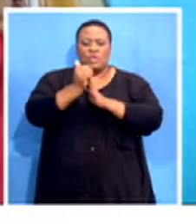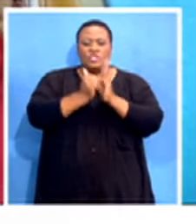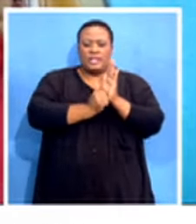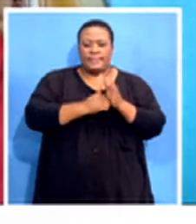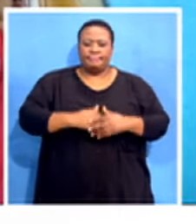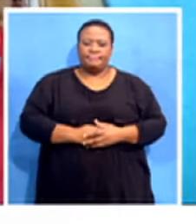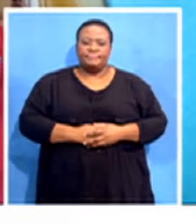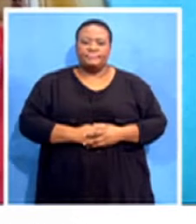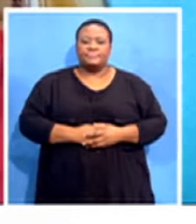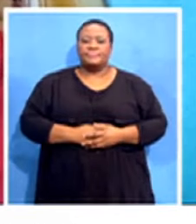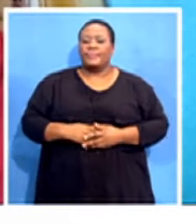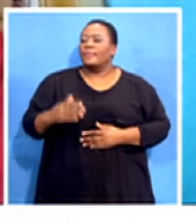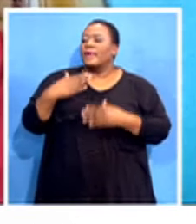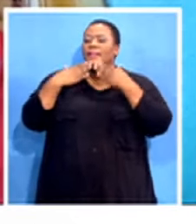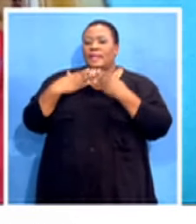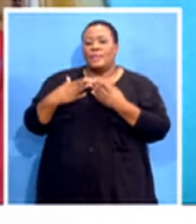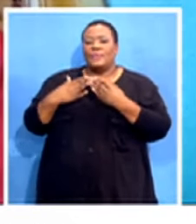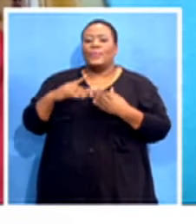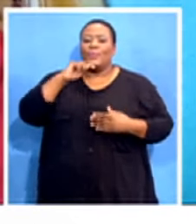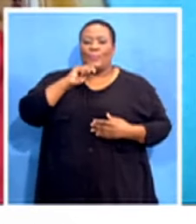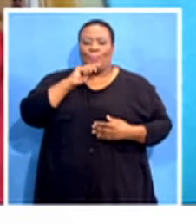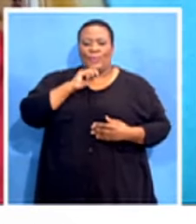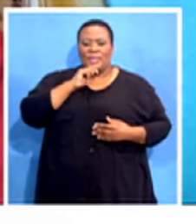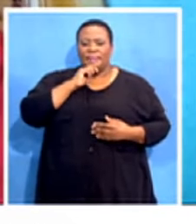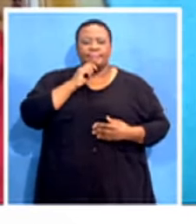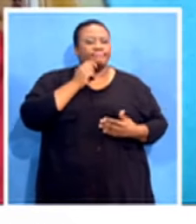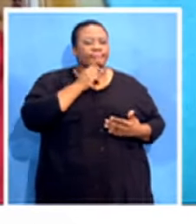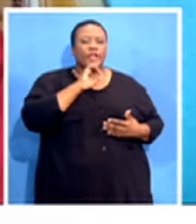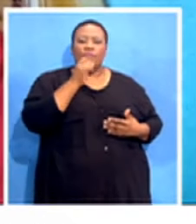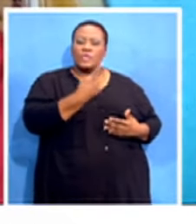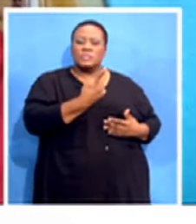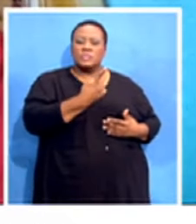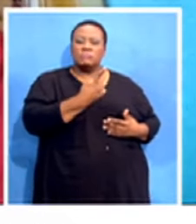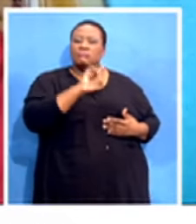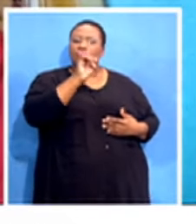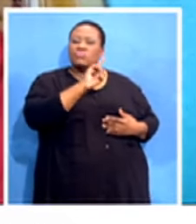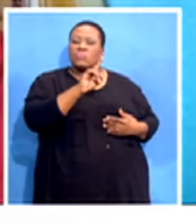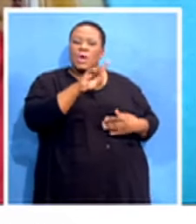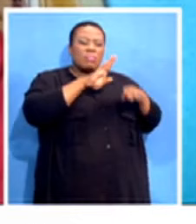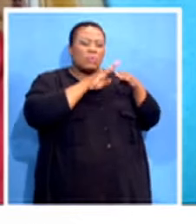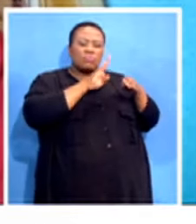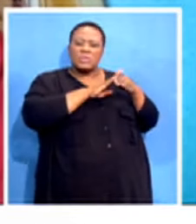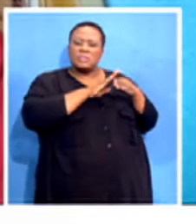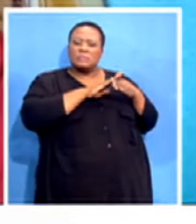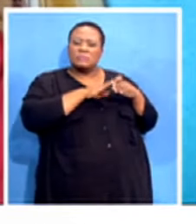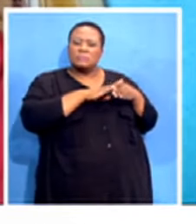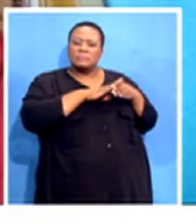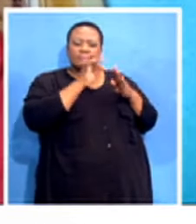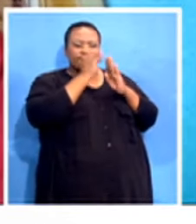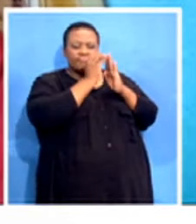Thank you very much and good morning to the viewers. First of all, what are the main reasons that have been cited in that letter to the president?